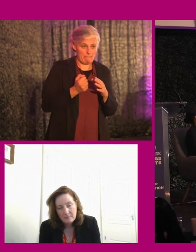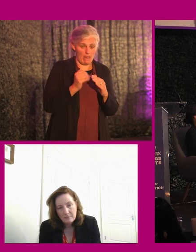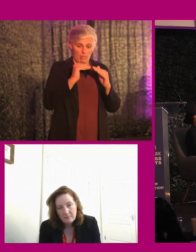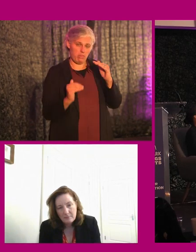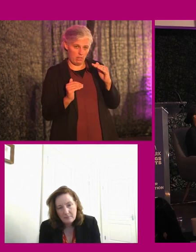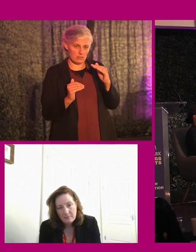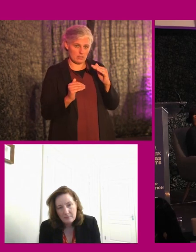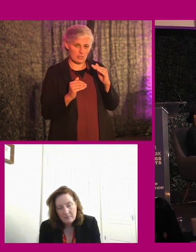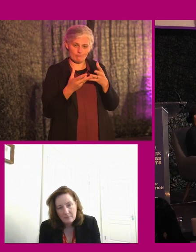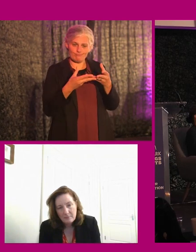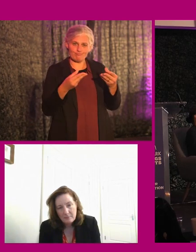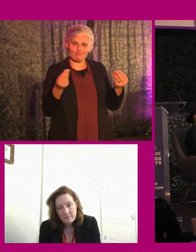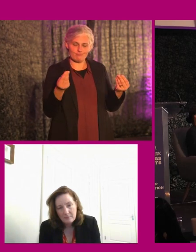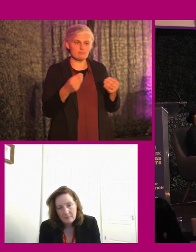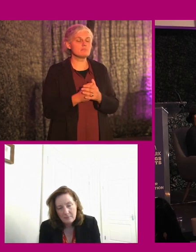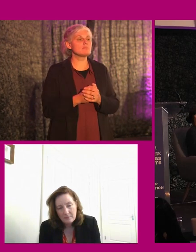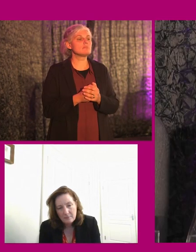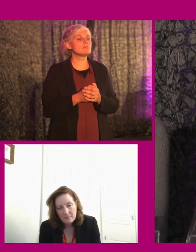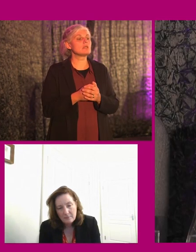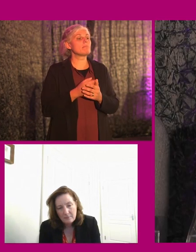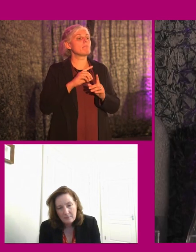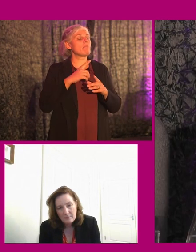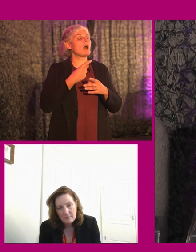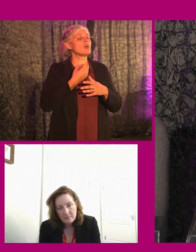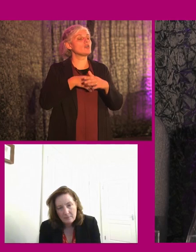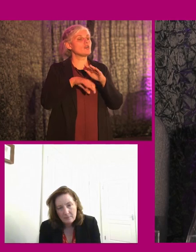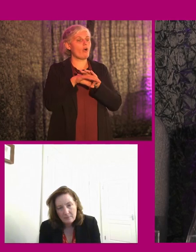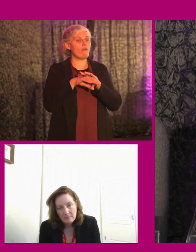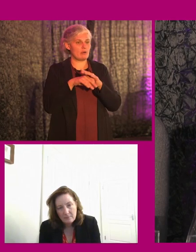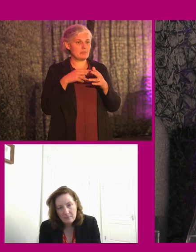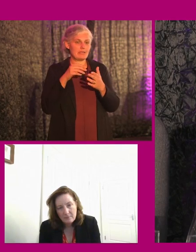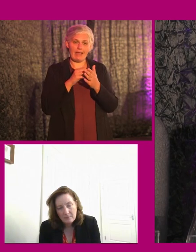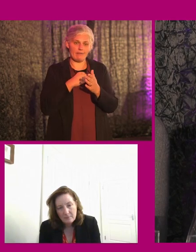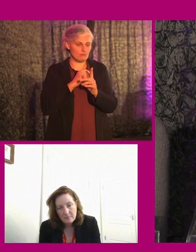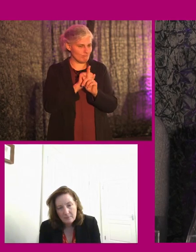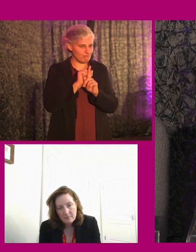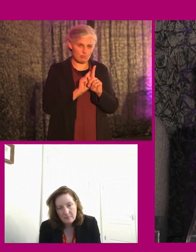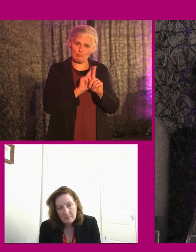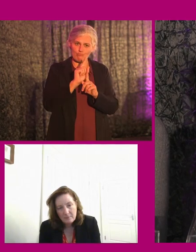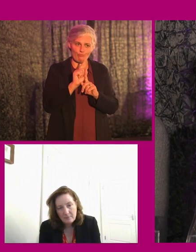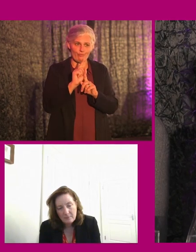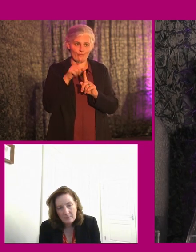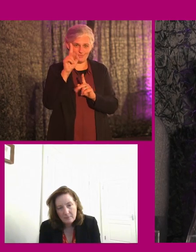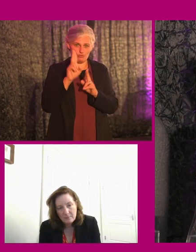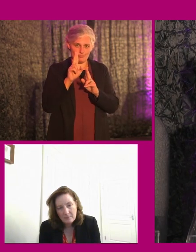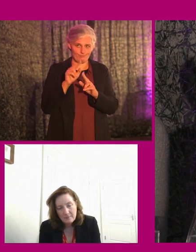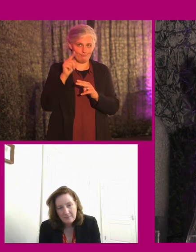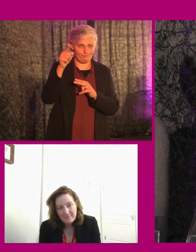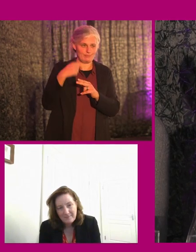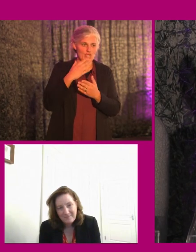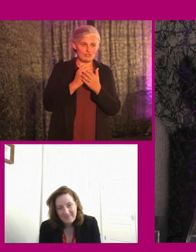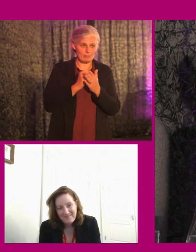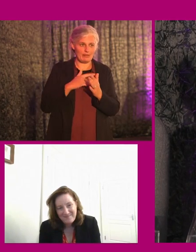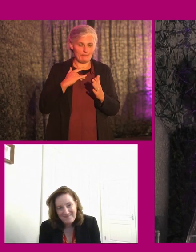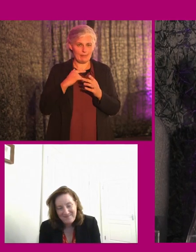I'll be very happy. My worry is if the government does implement everything we've recommended and it doesn't improve anything, then I'll go and crawl under a rock somewhere,